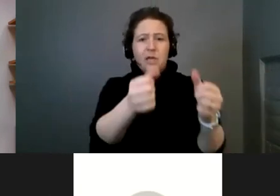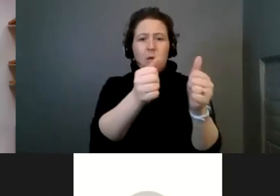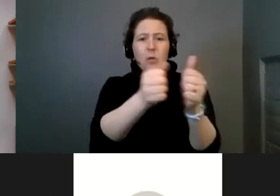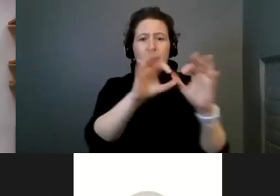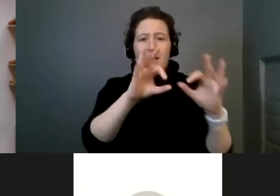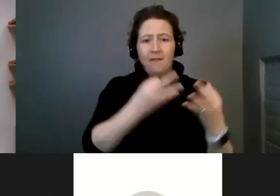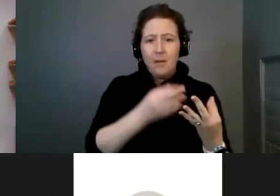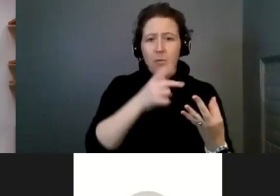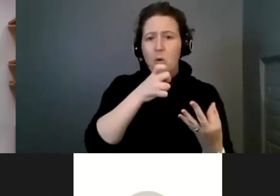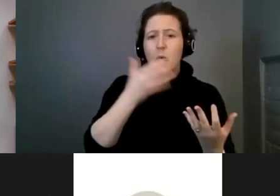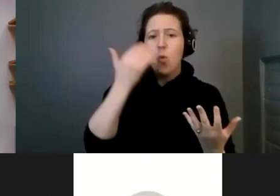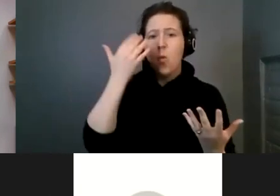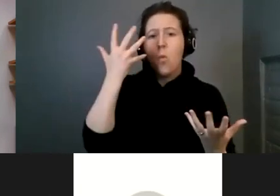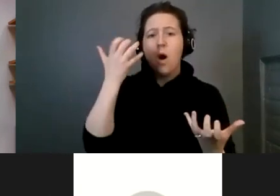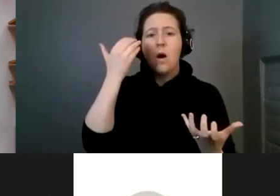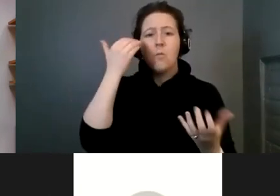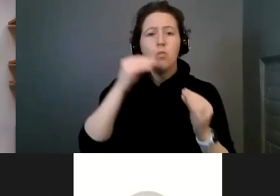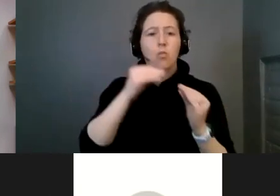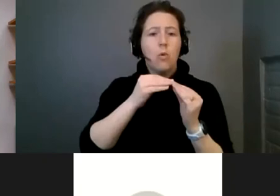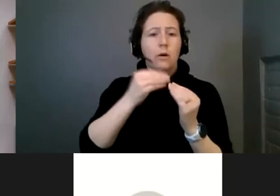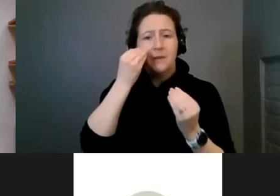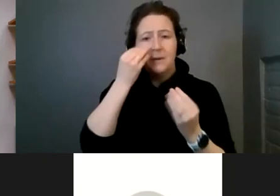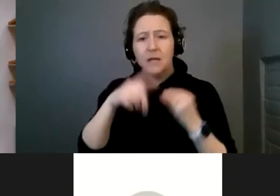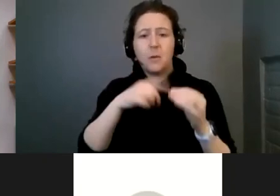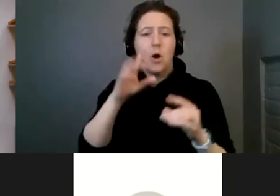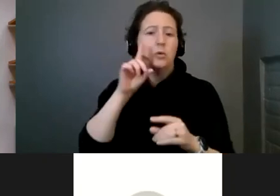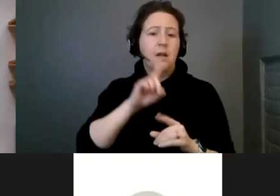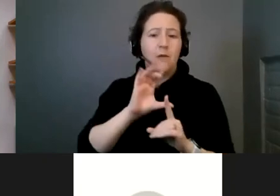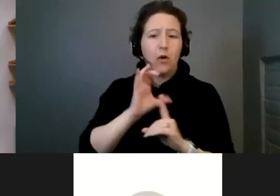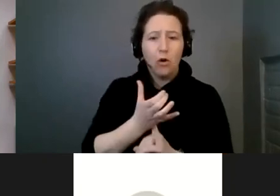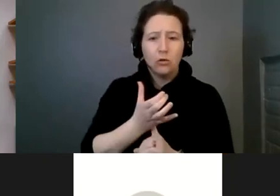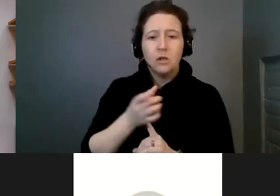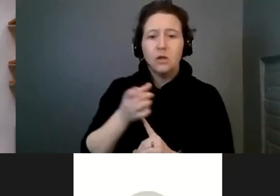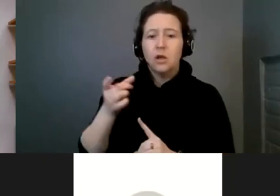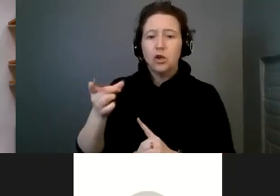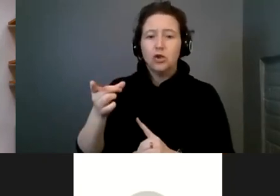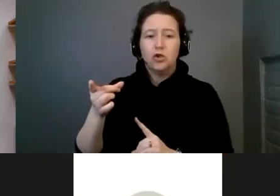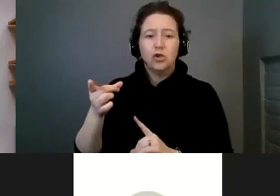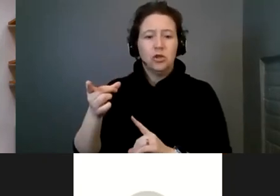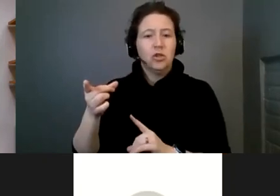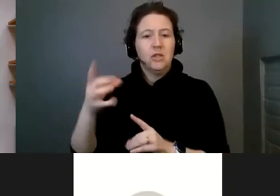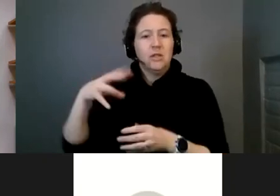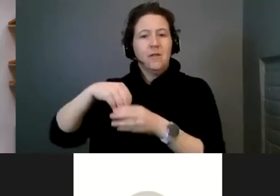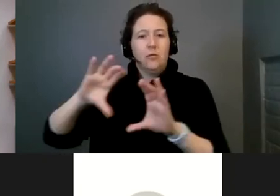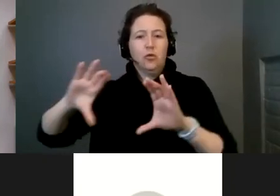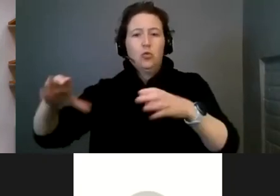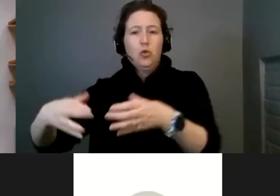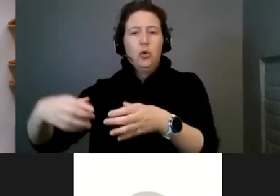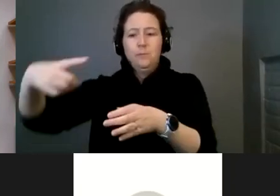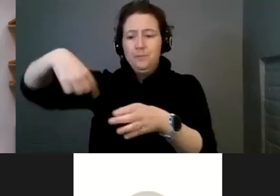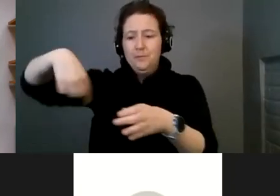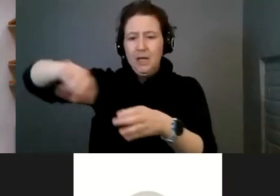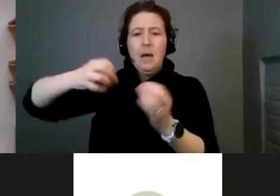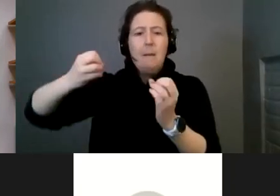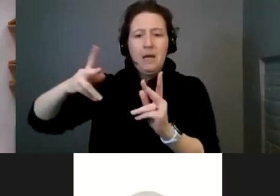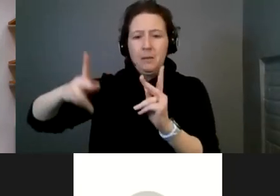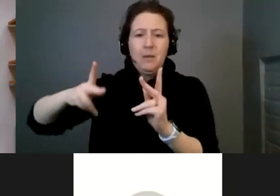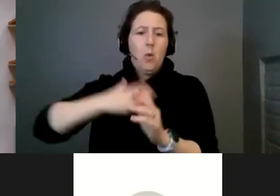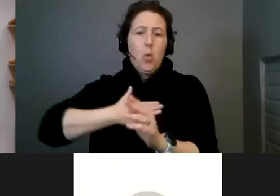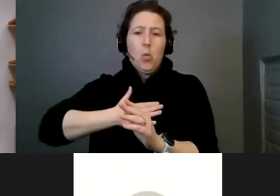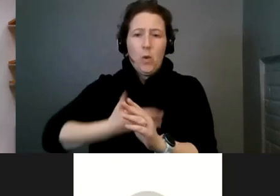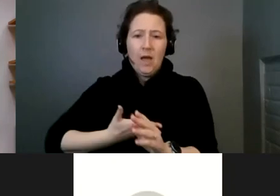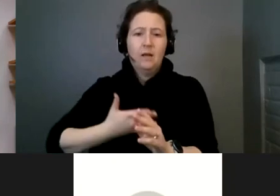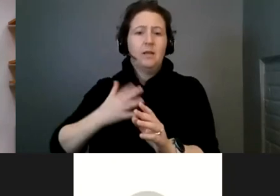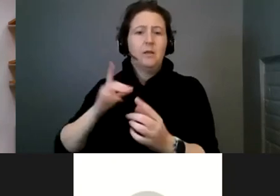to deaf culture. So she is part of a cadre of folks who are willing to do that across the state of Iowa,